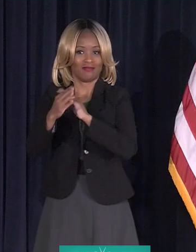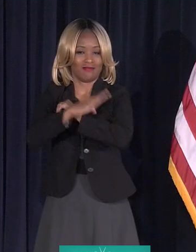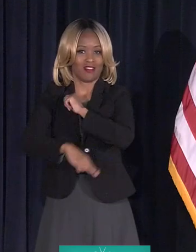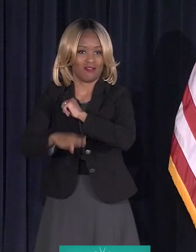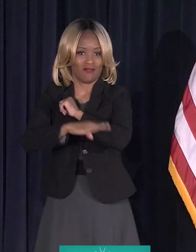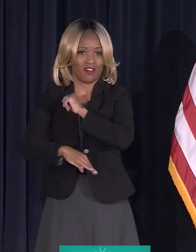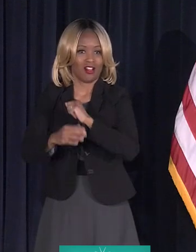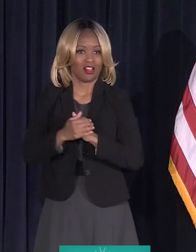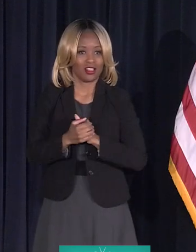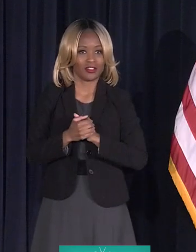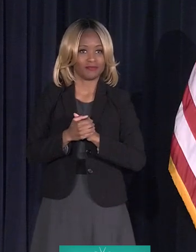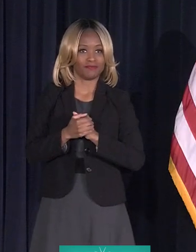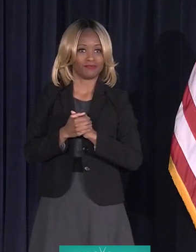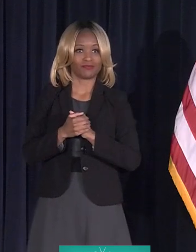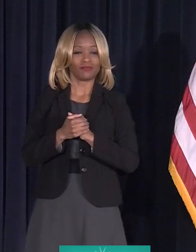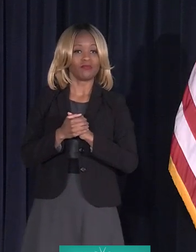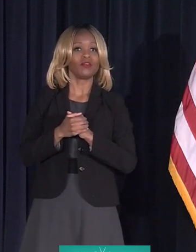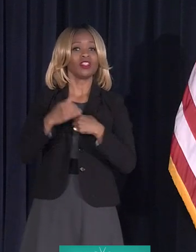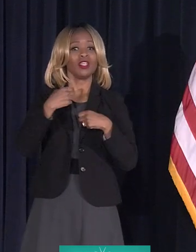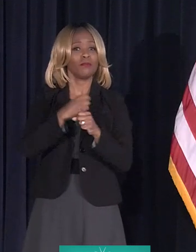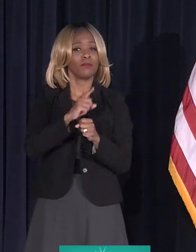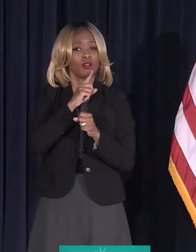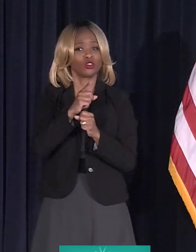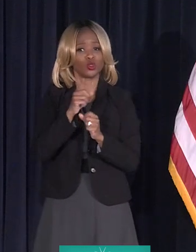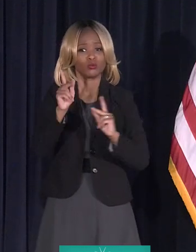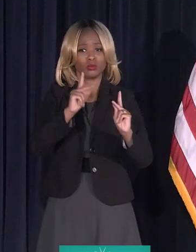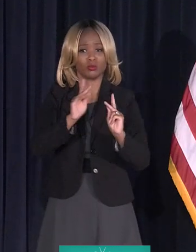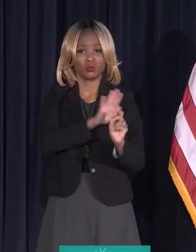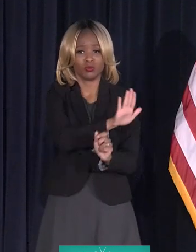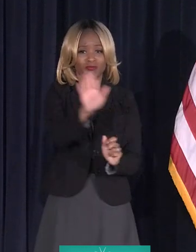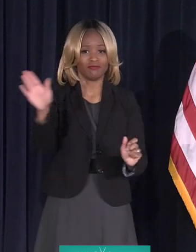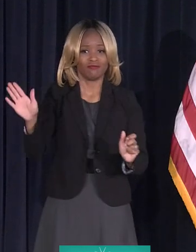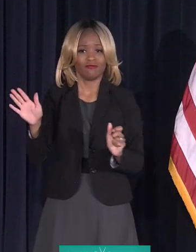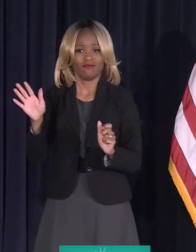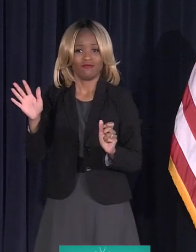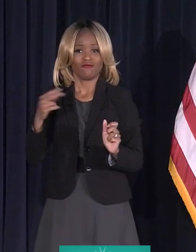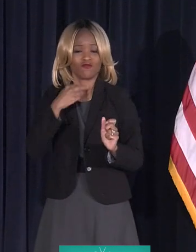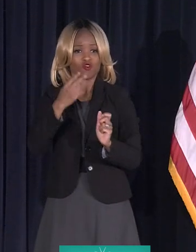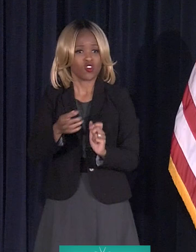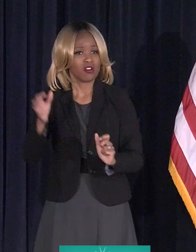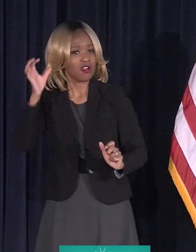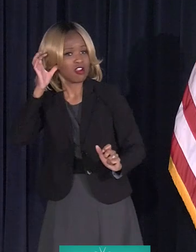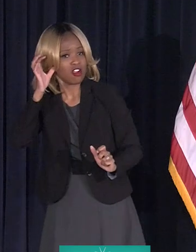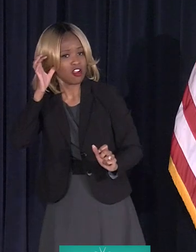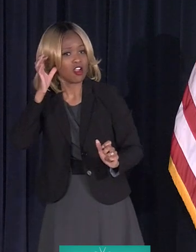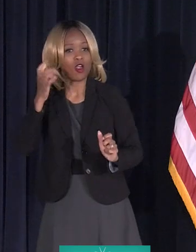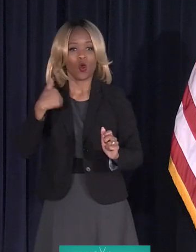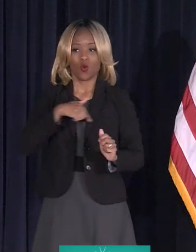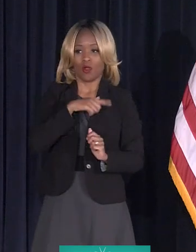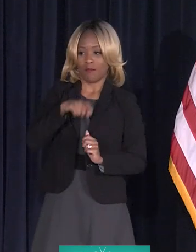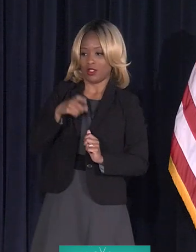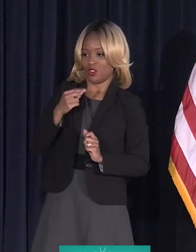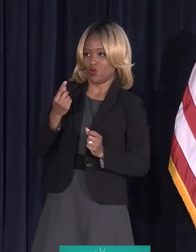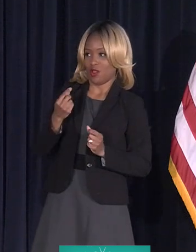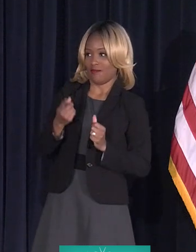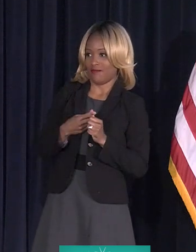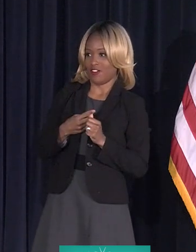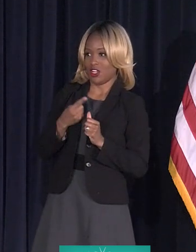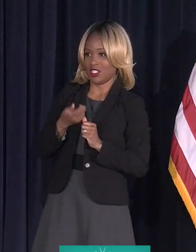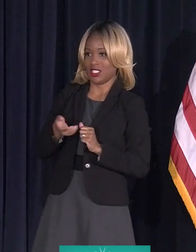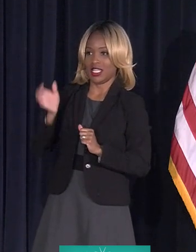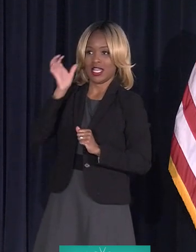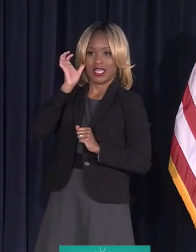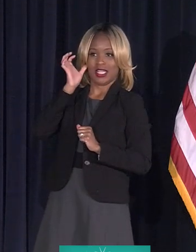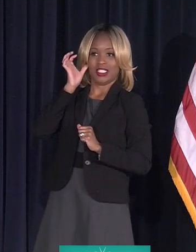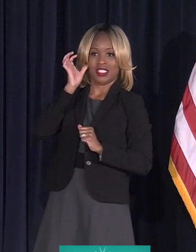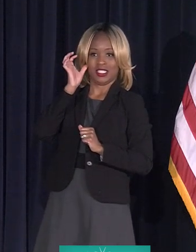Part of making sure that voices are being heard is listening ourselves. Members of the disability community have been